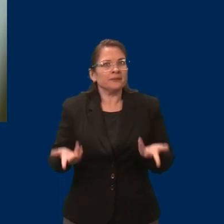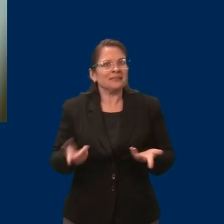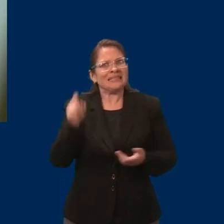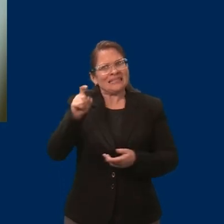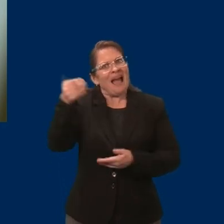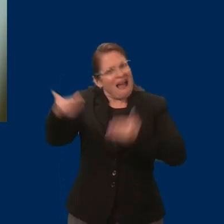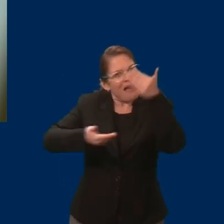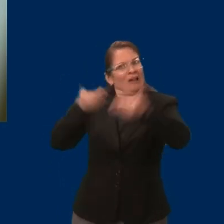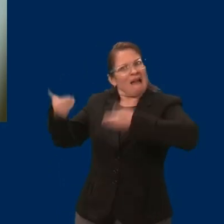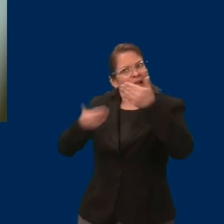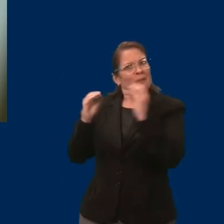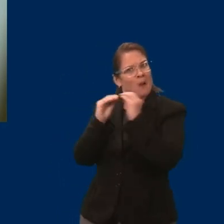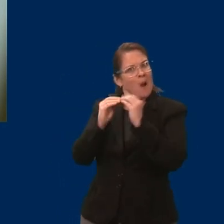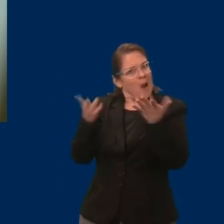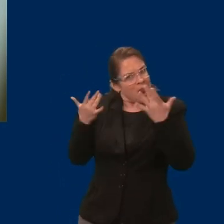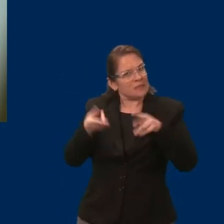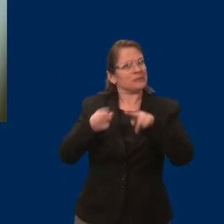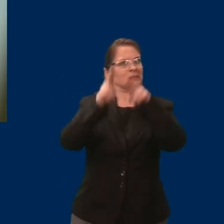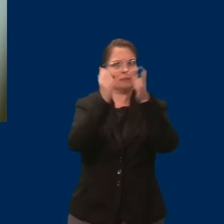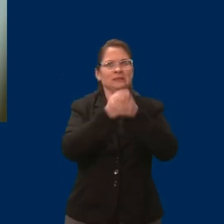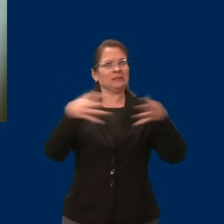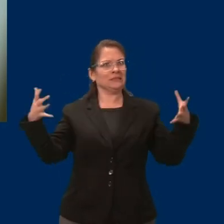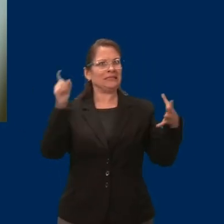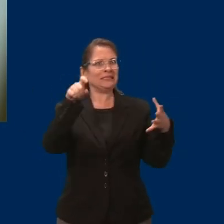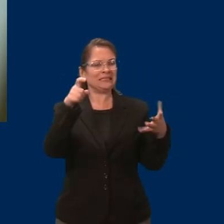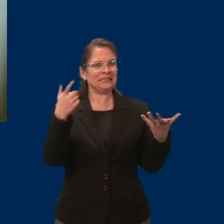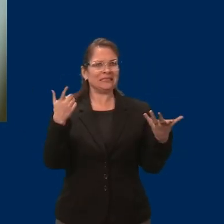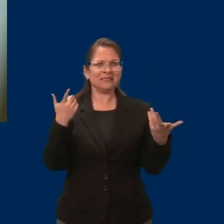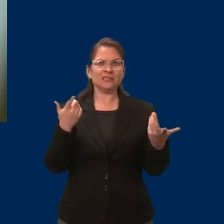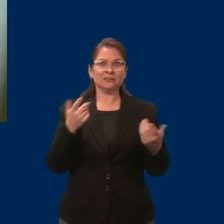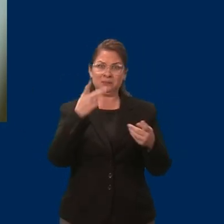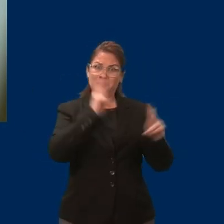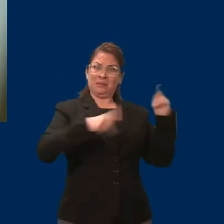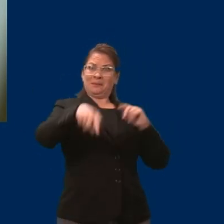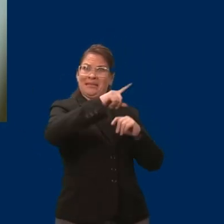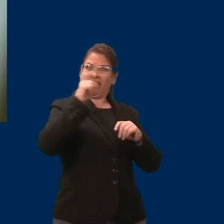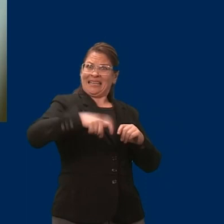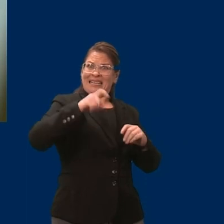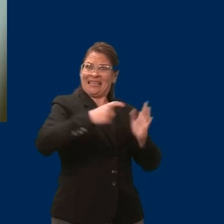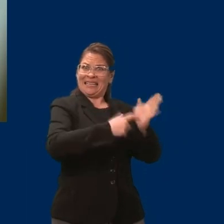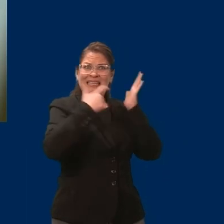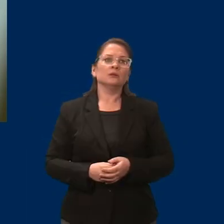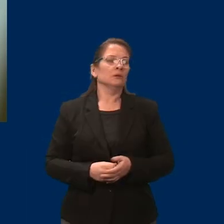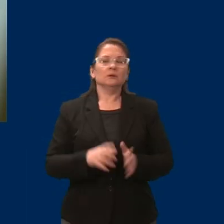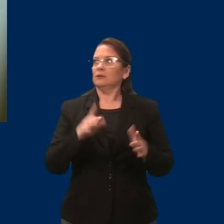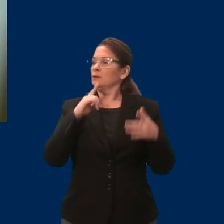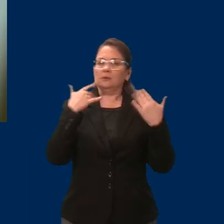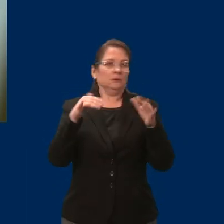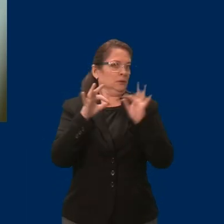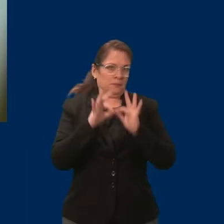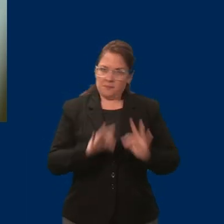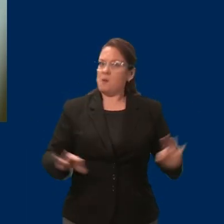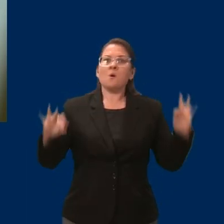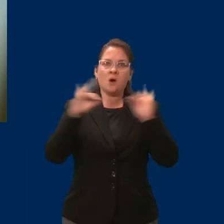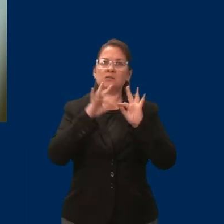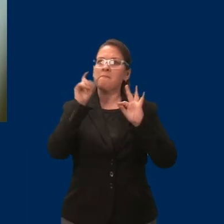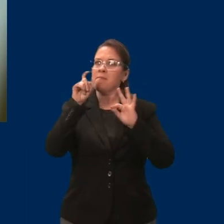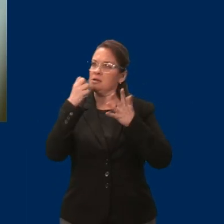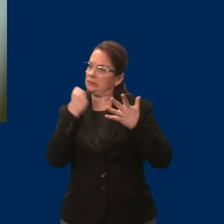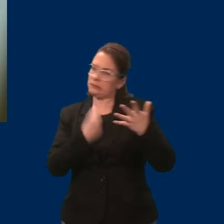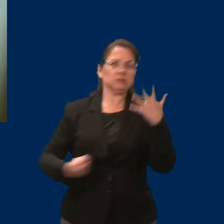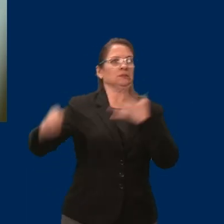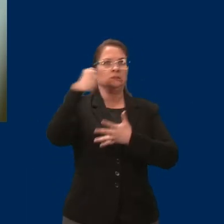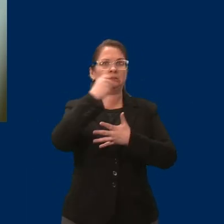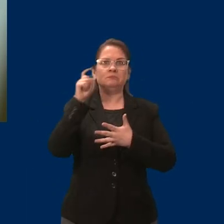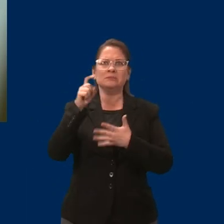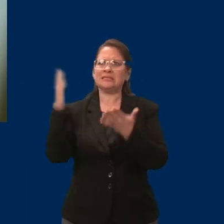to provide the care that we expect and that Minnesotans deserve. Often it's a time of